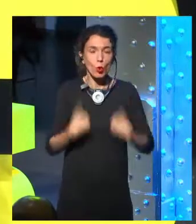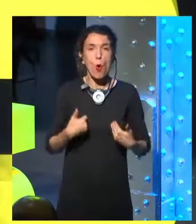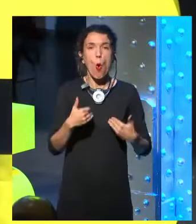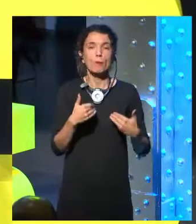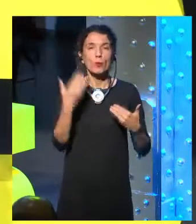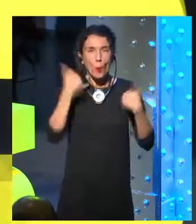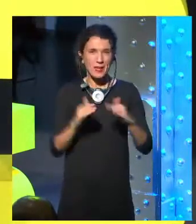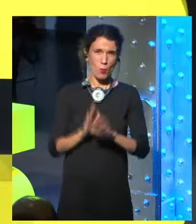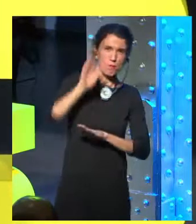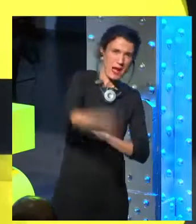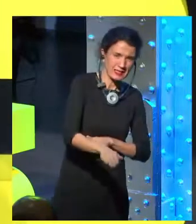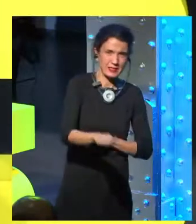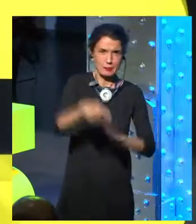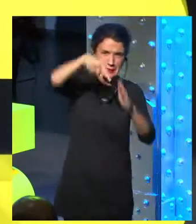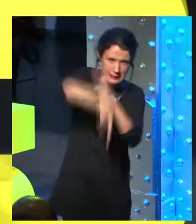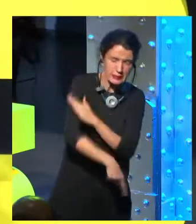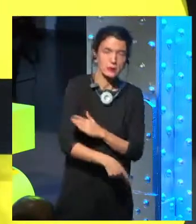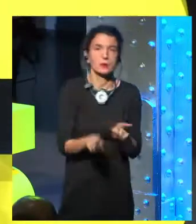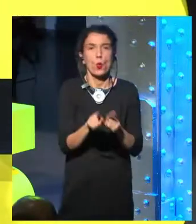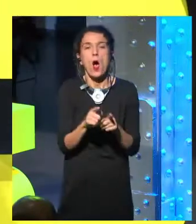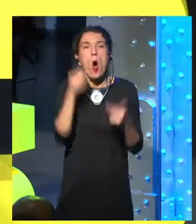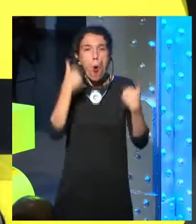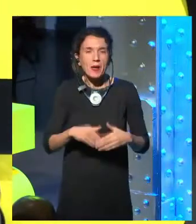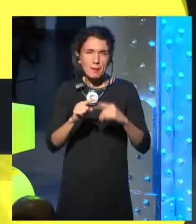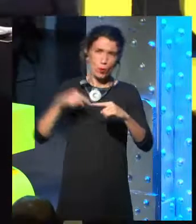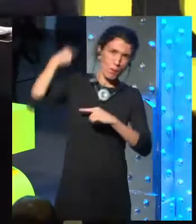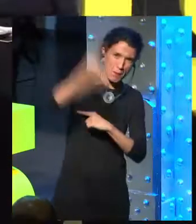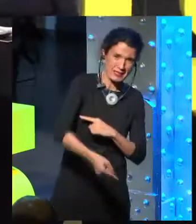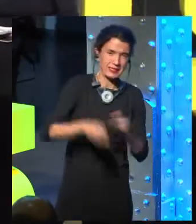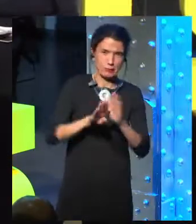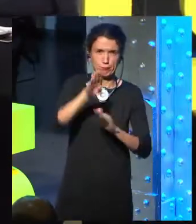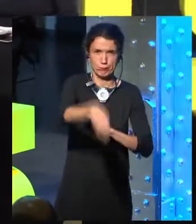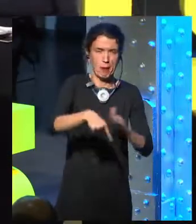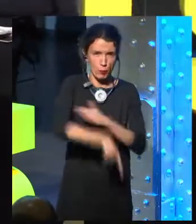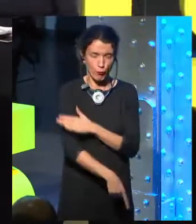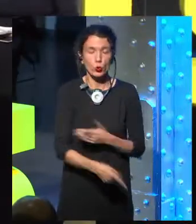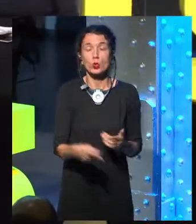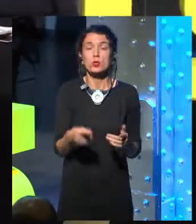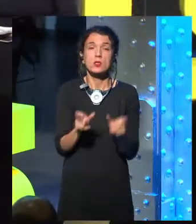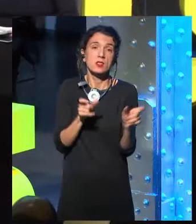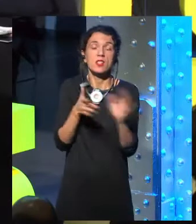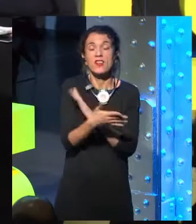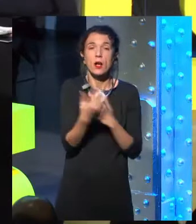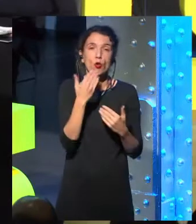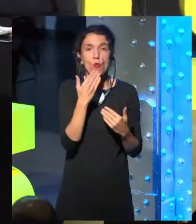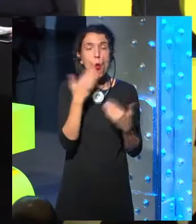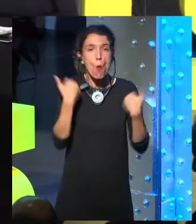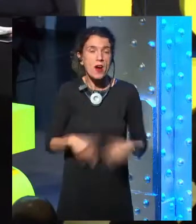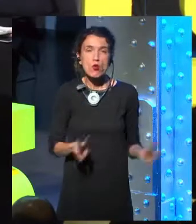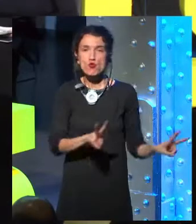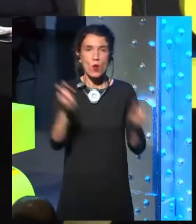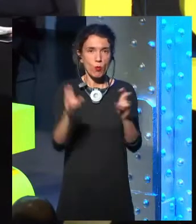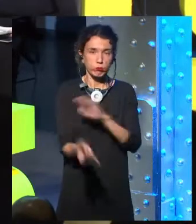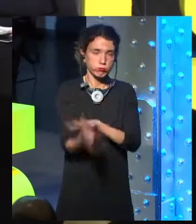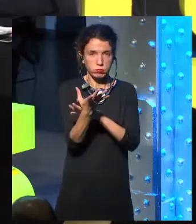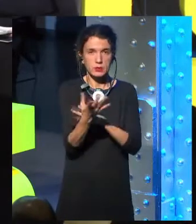as a transhumanism, even there are people that go beyond post-humanism. That's the definition of a new